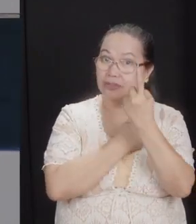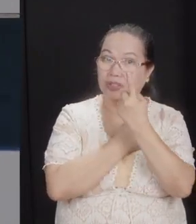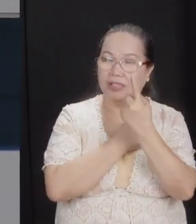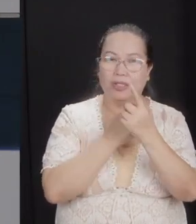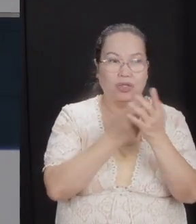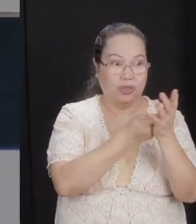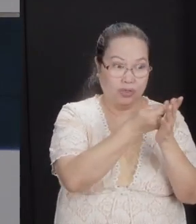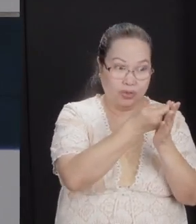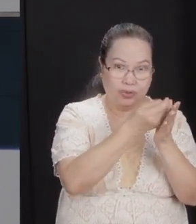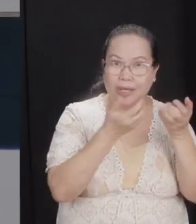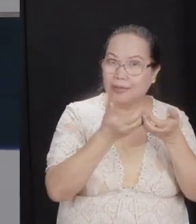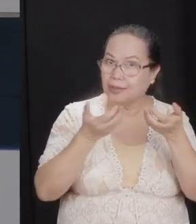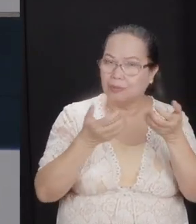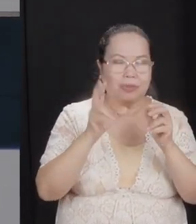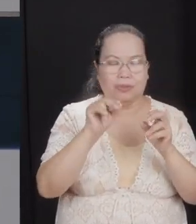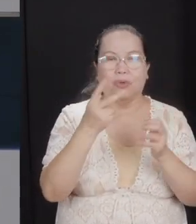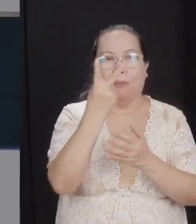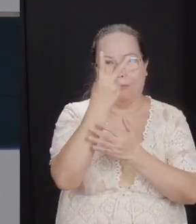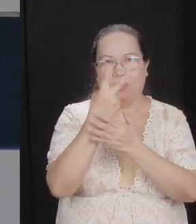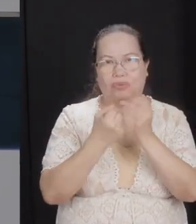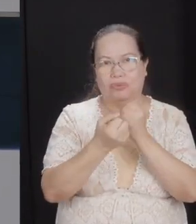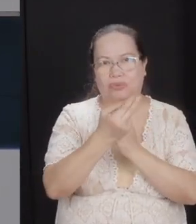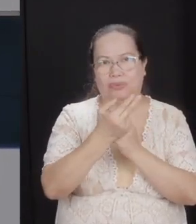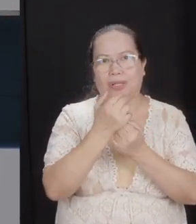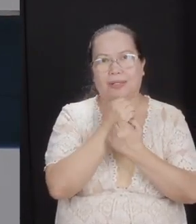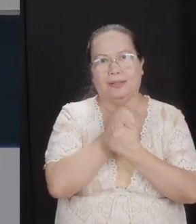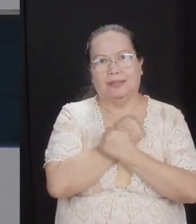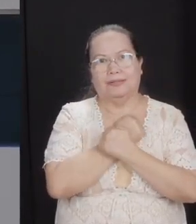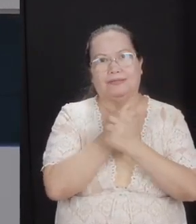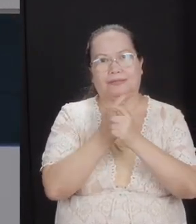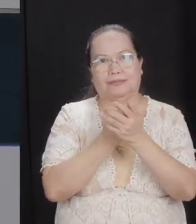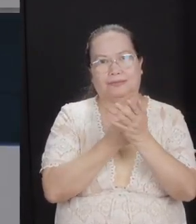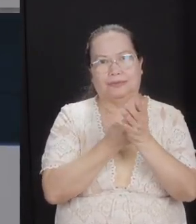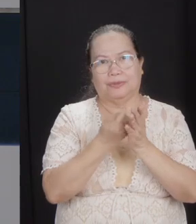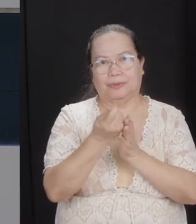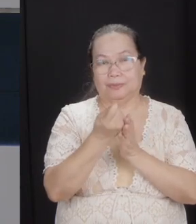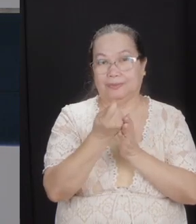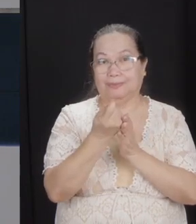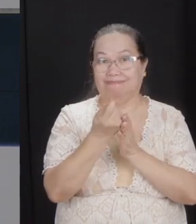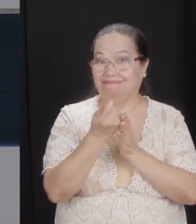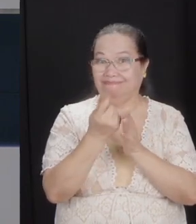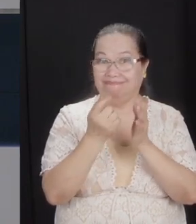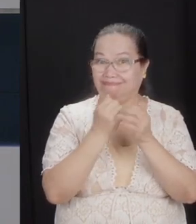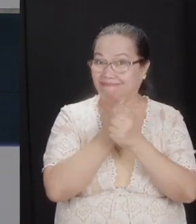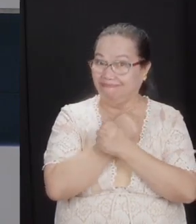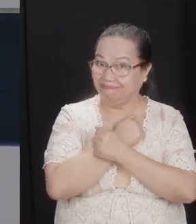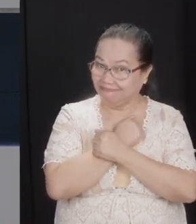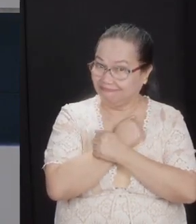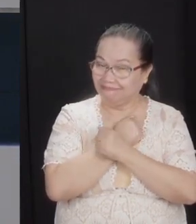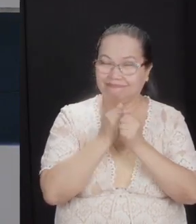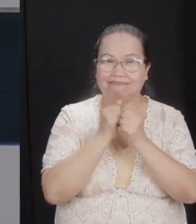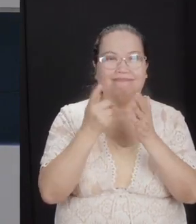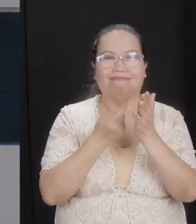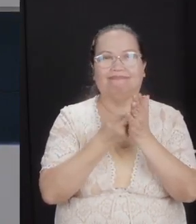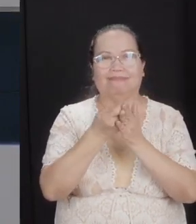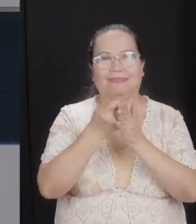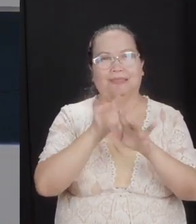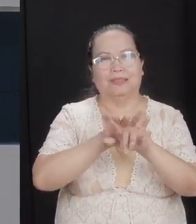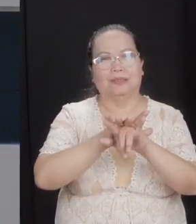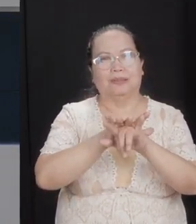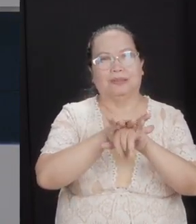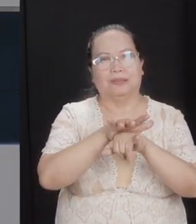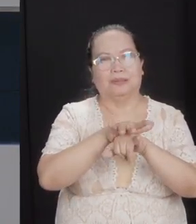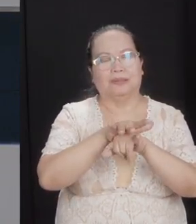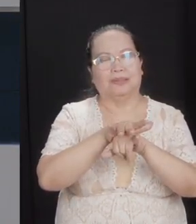truth. Love and truth. You've heard this before. Love without truth is hypocrisy. It's